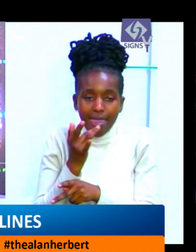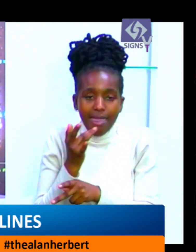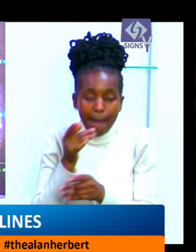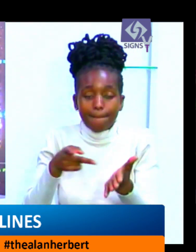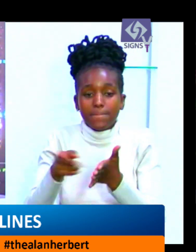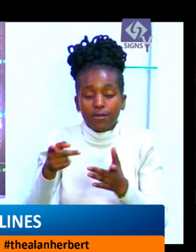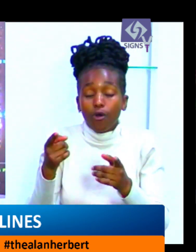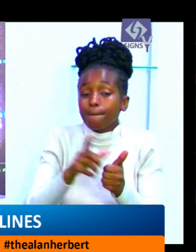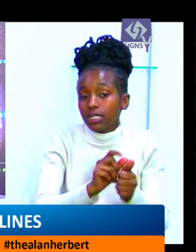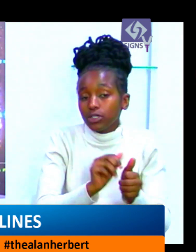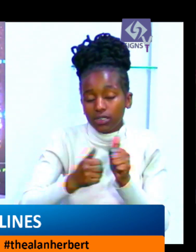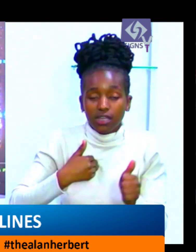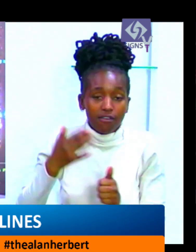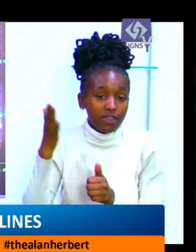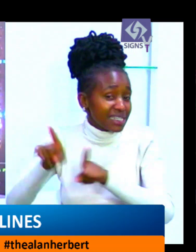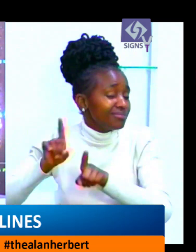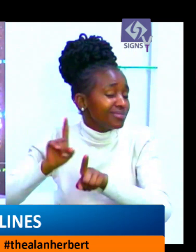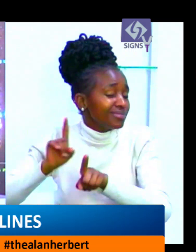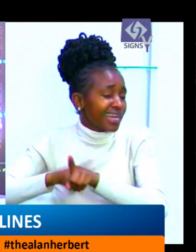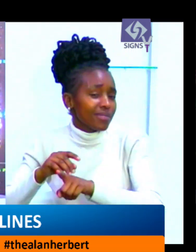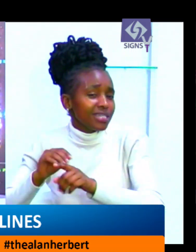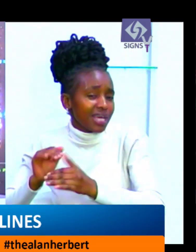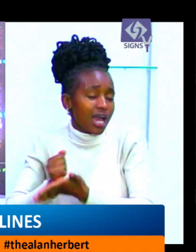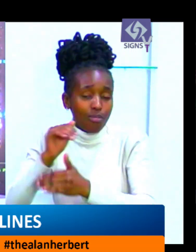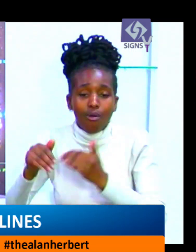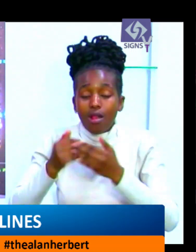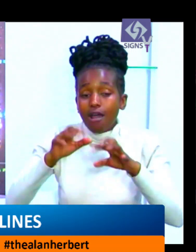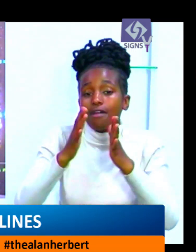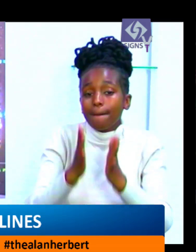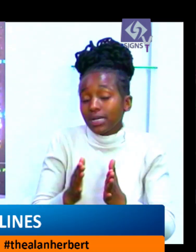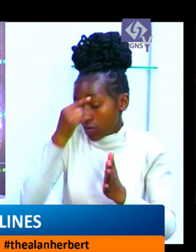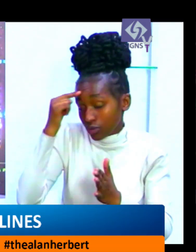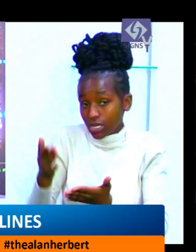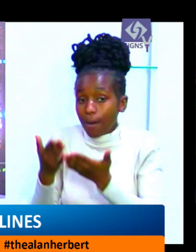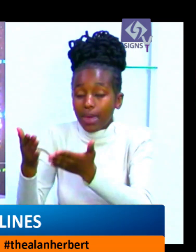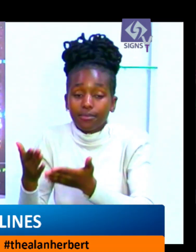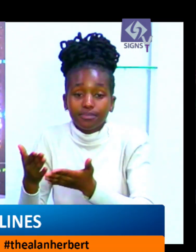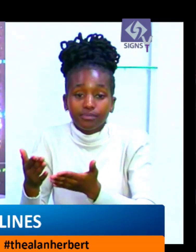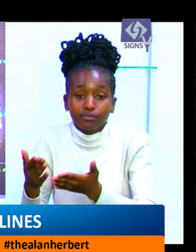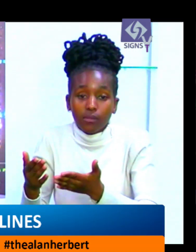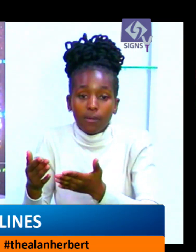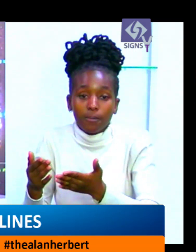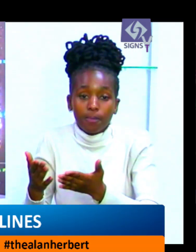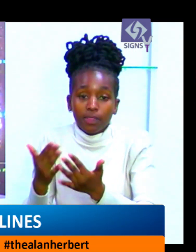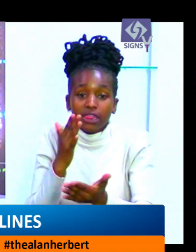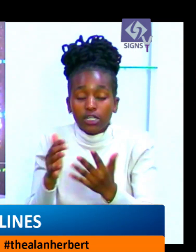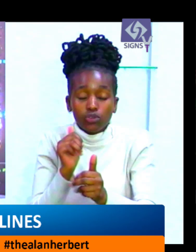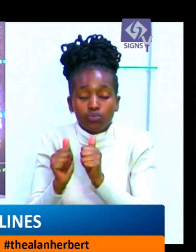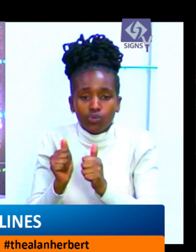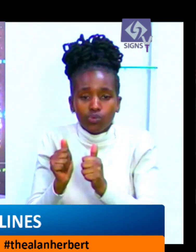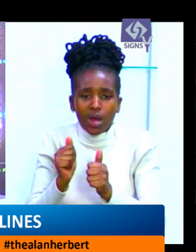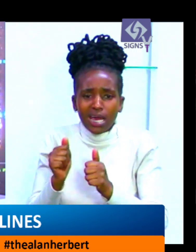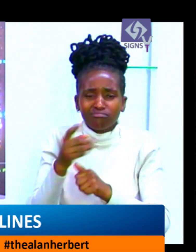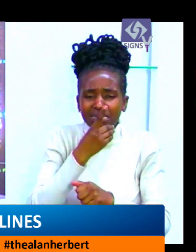head away from world coin and now to another story here cabinet approves scrapping nhif to be